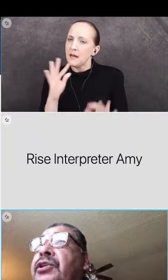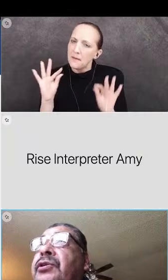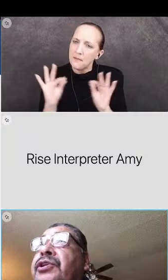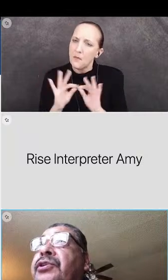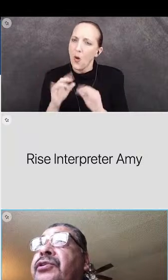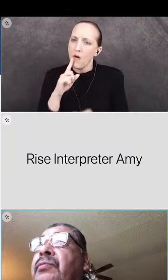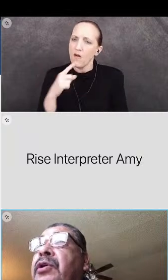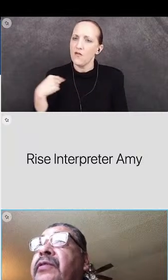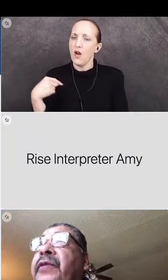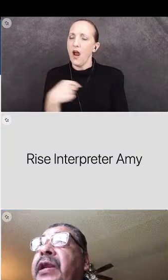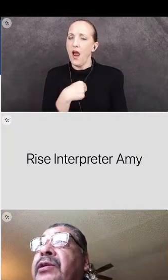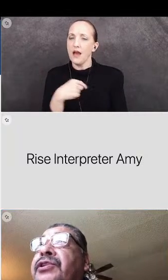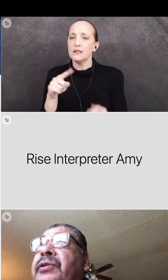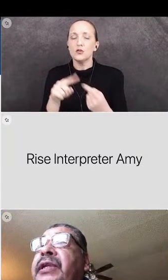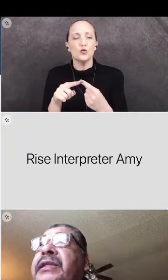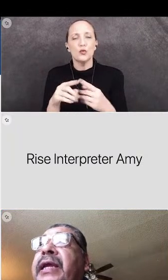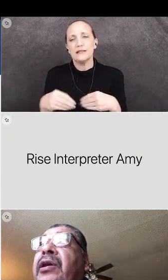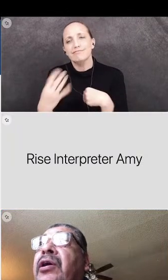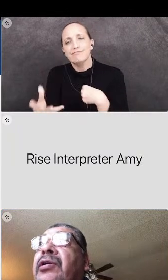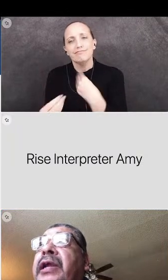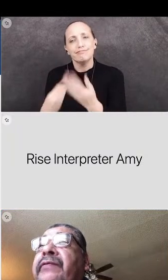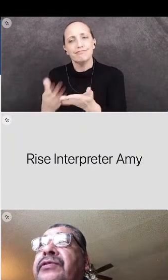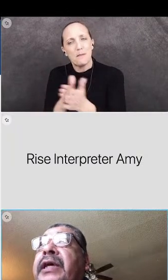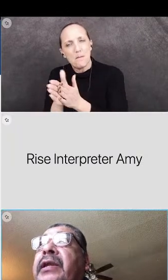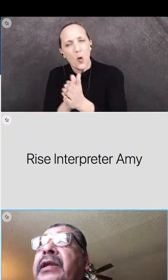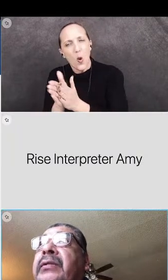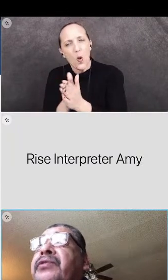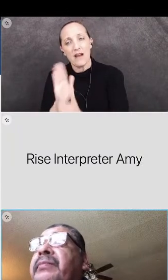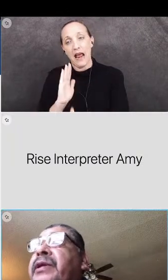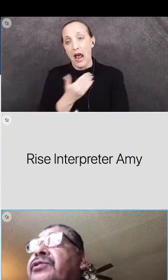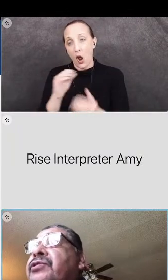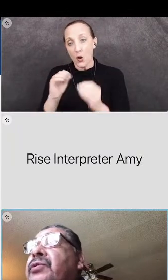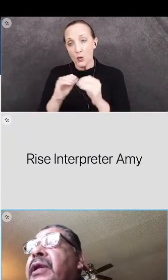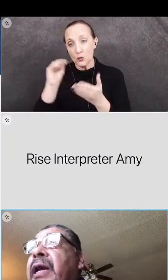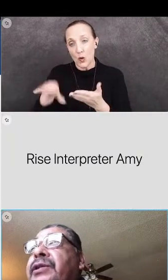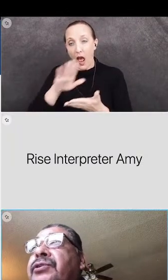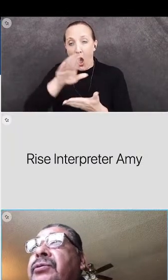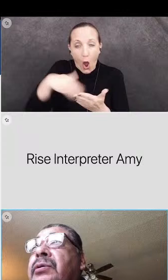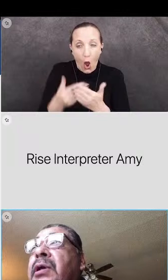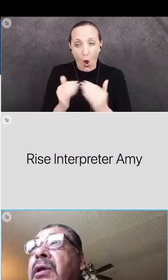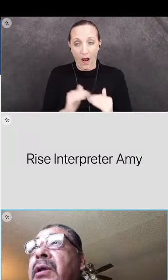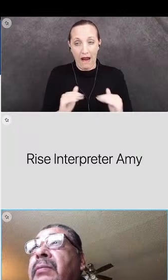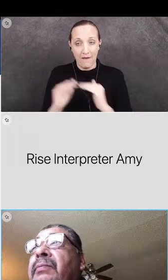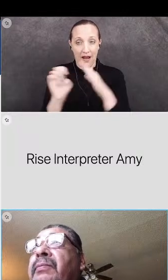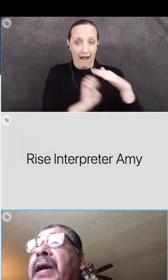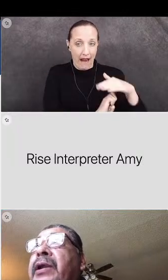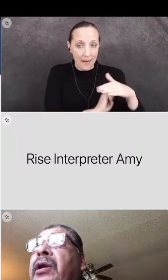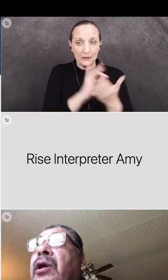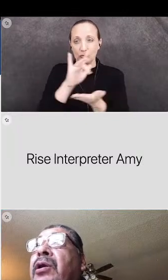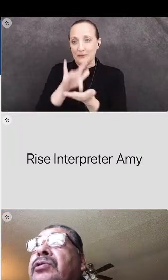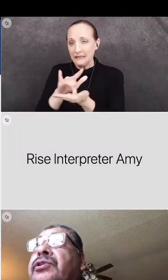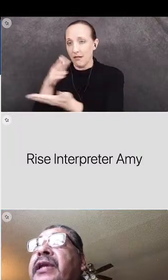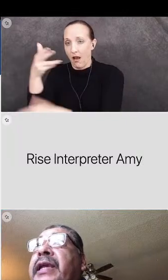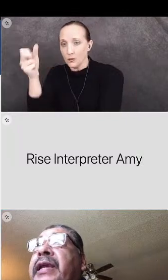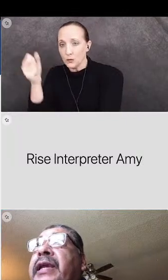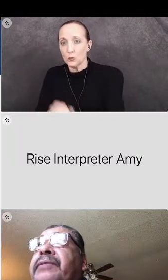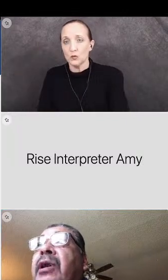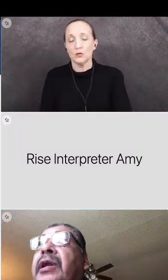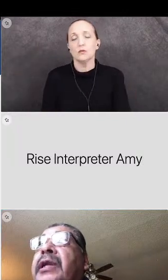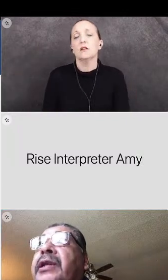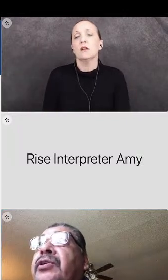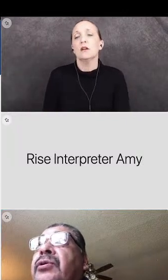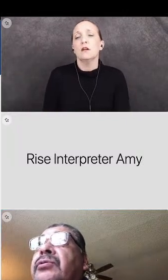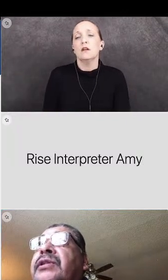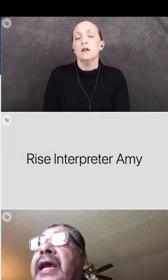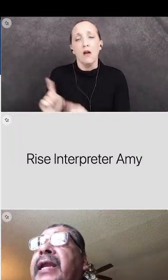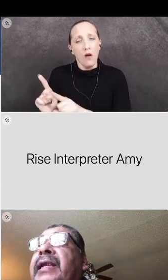for us to motivate our students at all levels, elementary, middle school, and high school. But also give